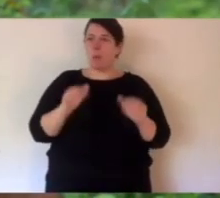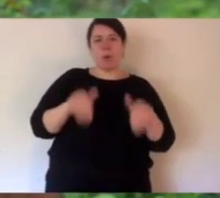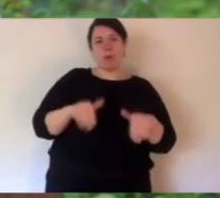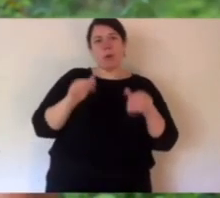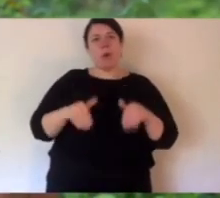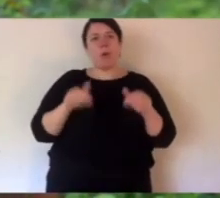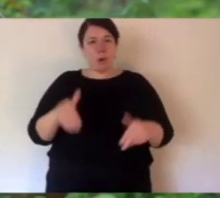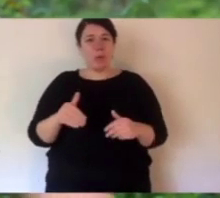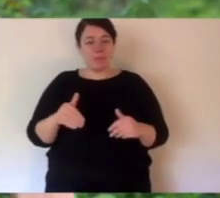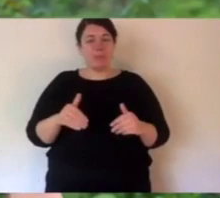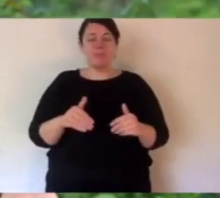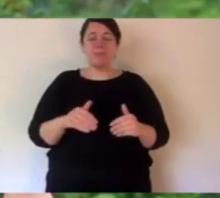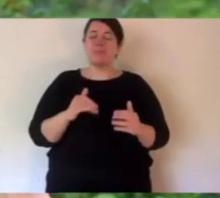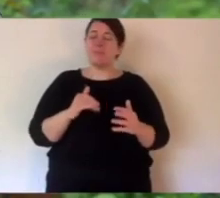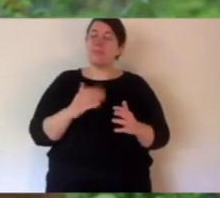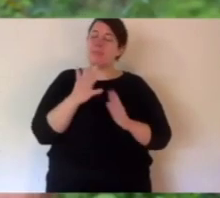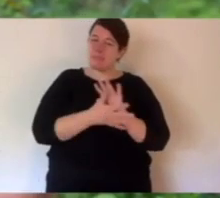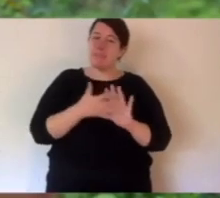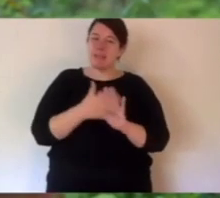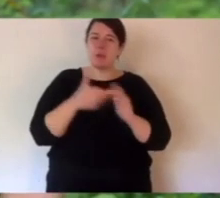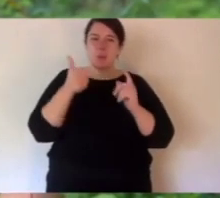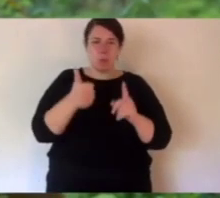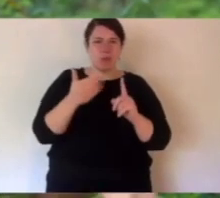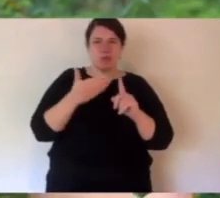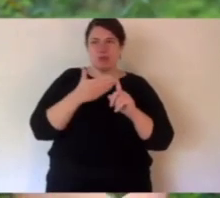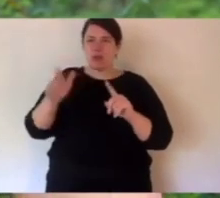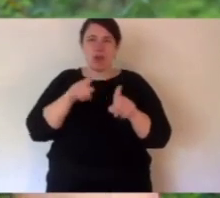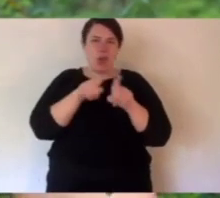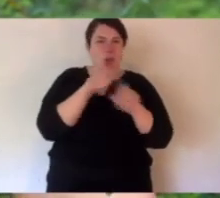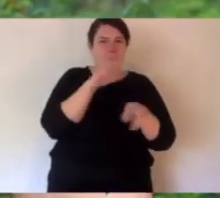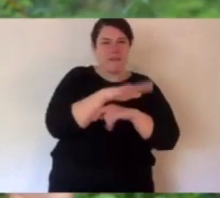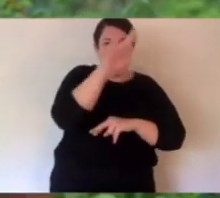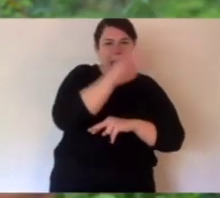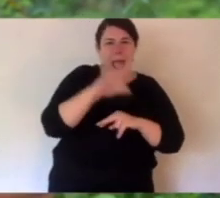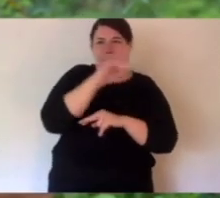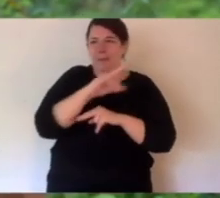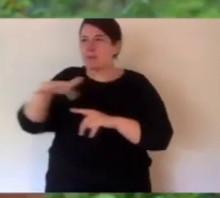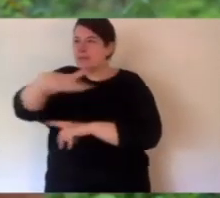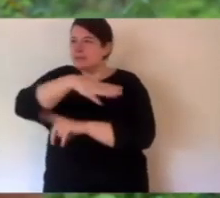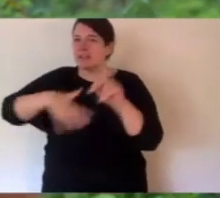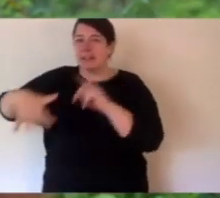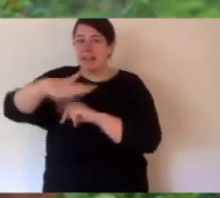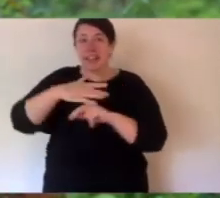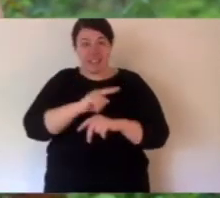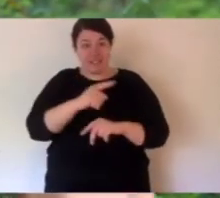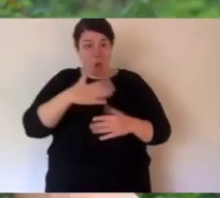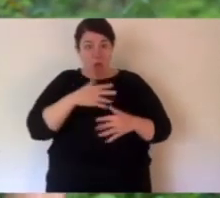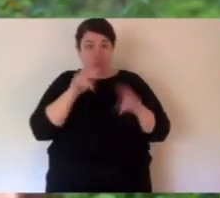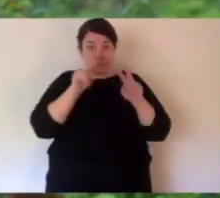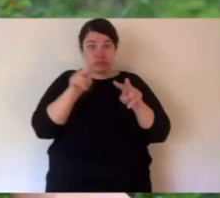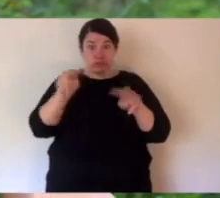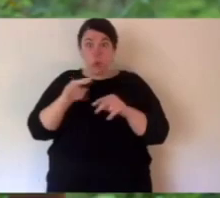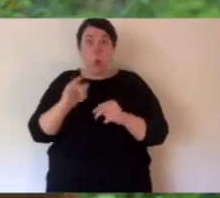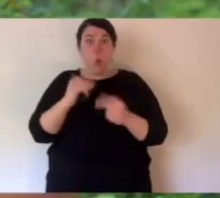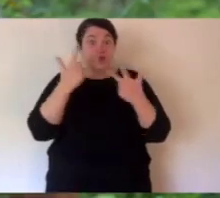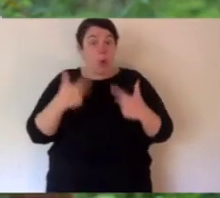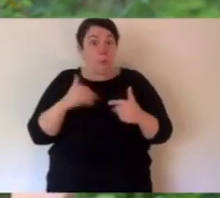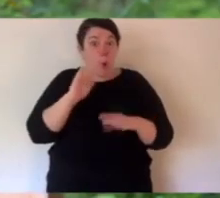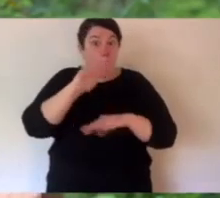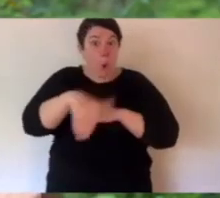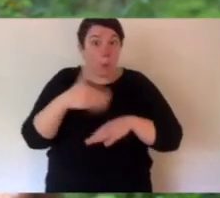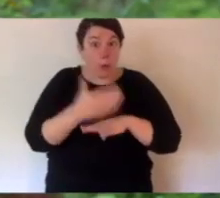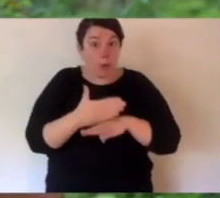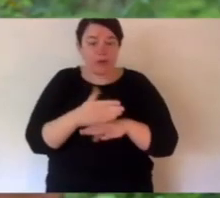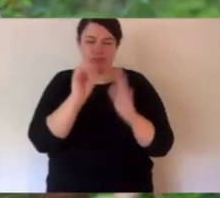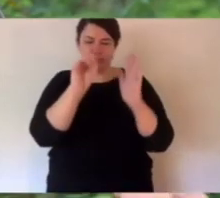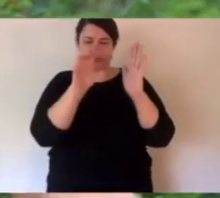moment like you probably do too. So this is a great distraction for us and hopefully you. If you like what you've seen or want to show me